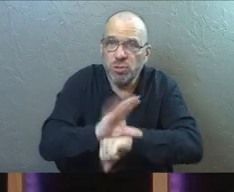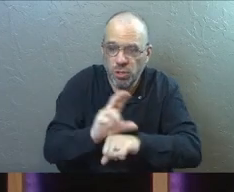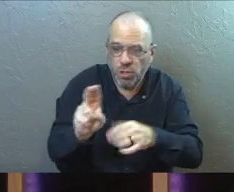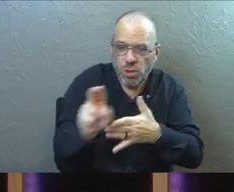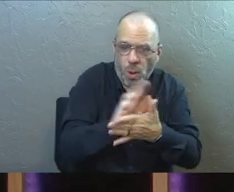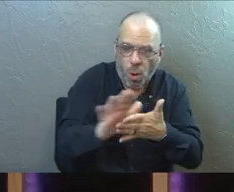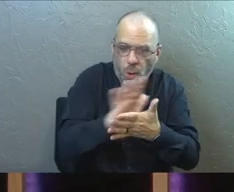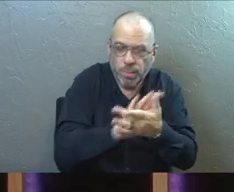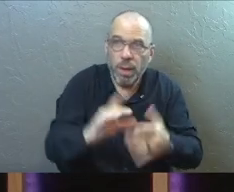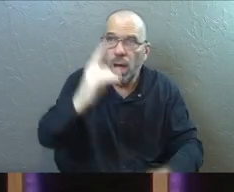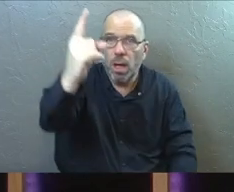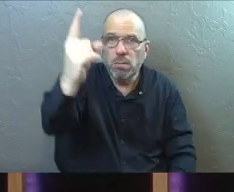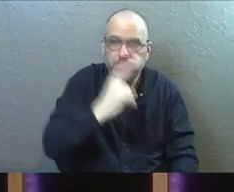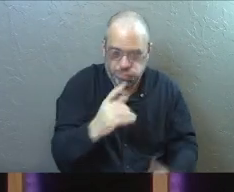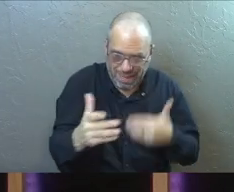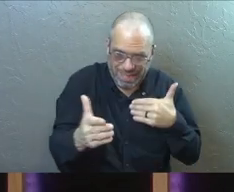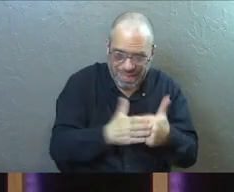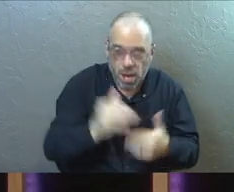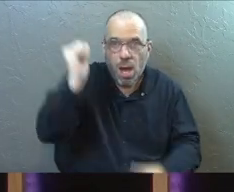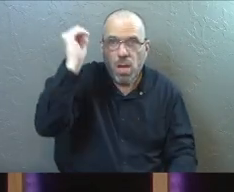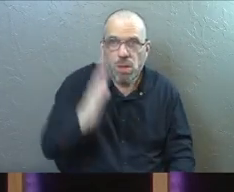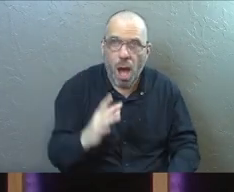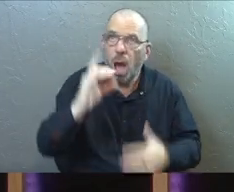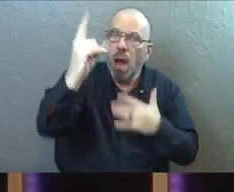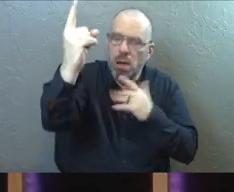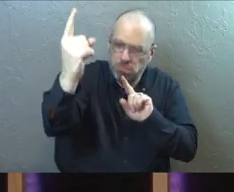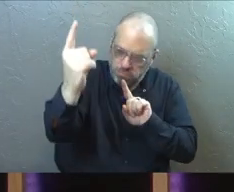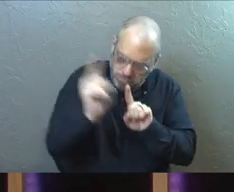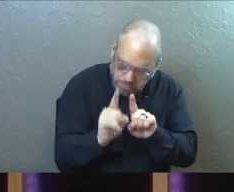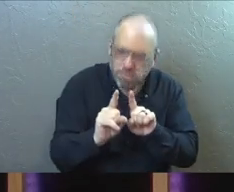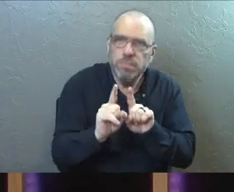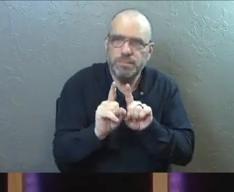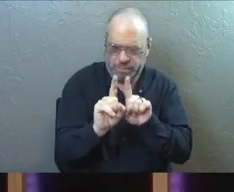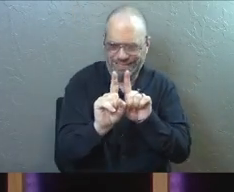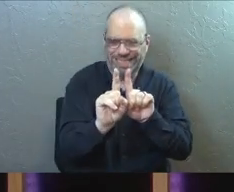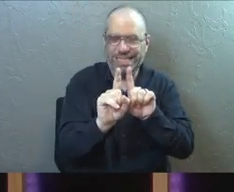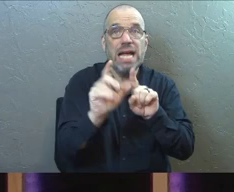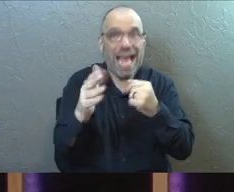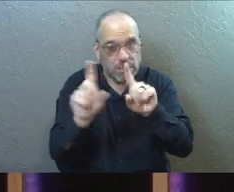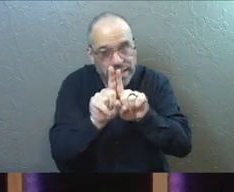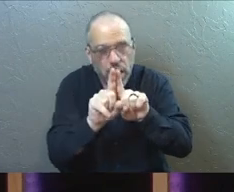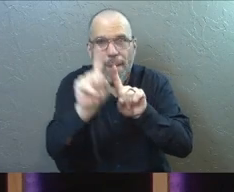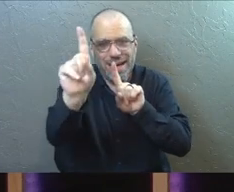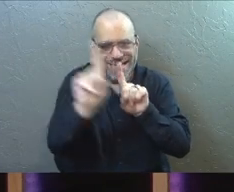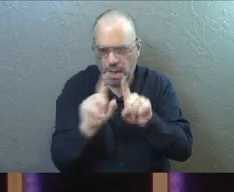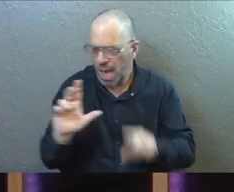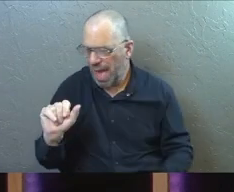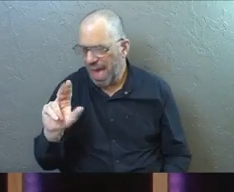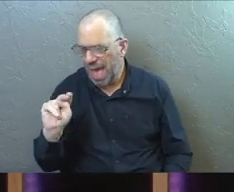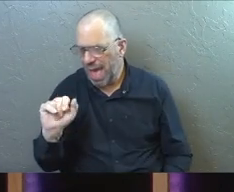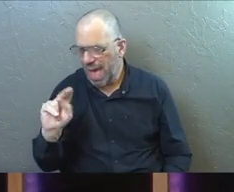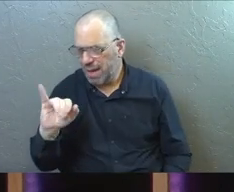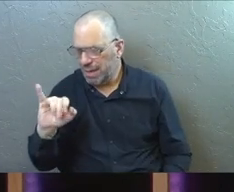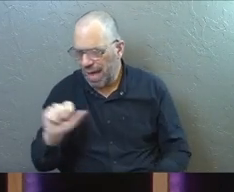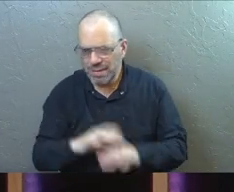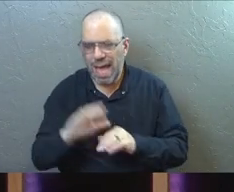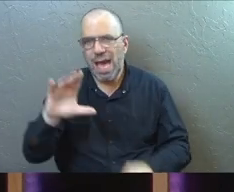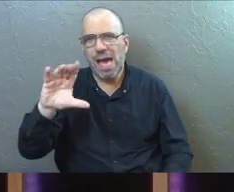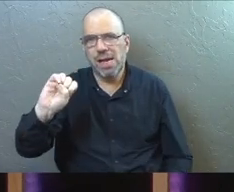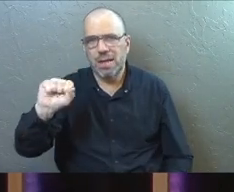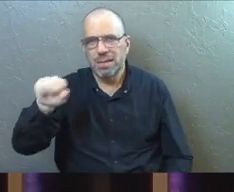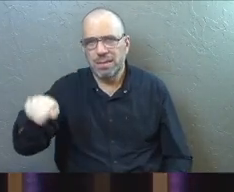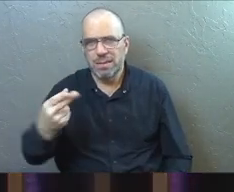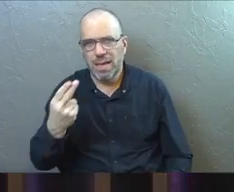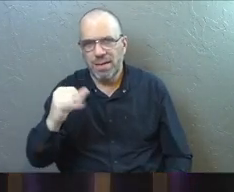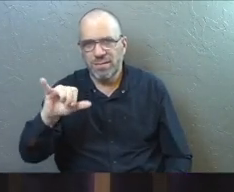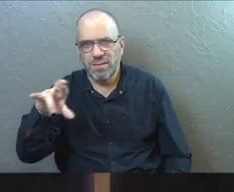Spirit had come near. God had come near. And Ananias did not discern the